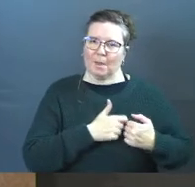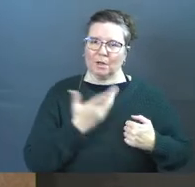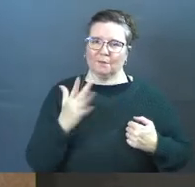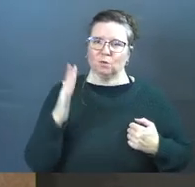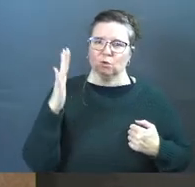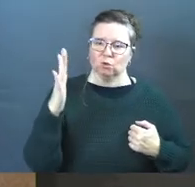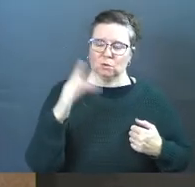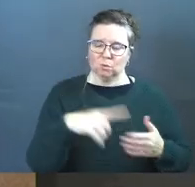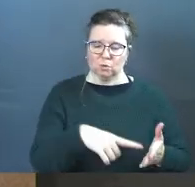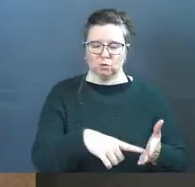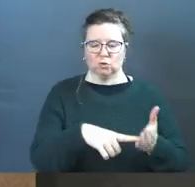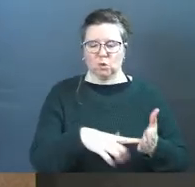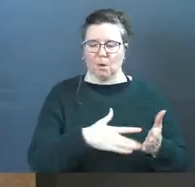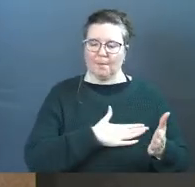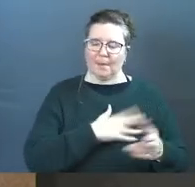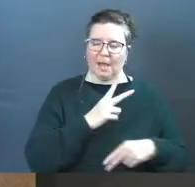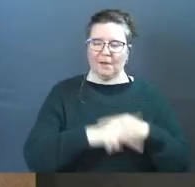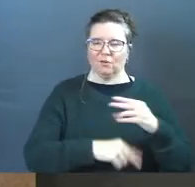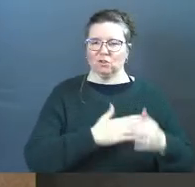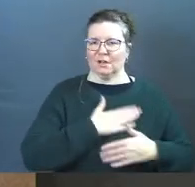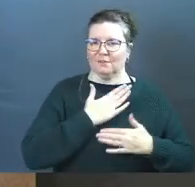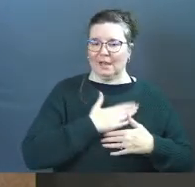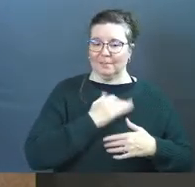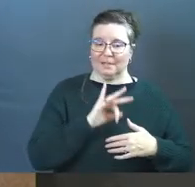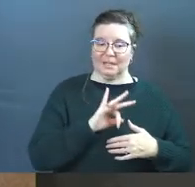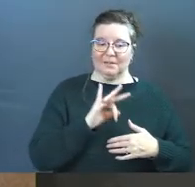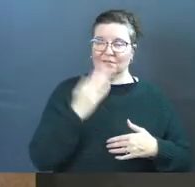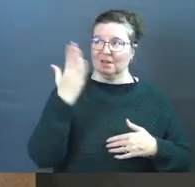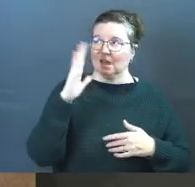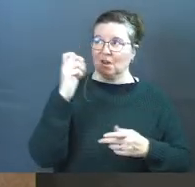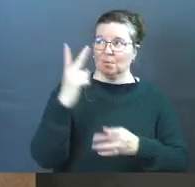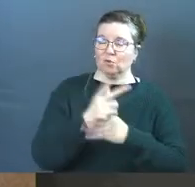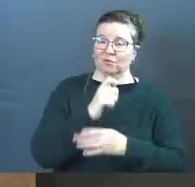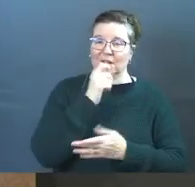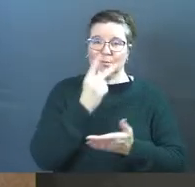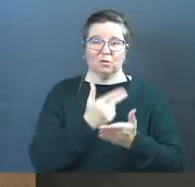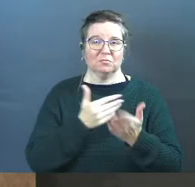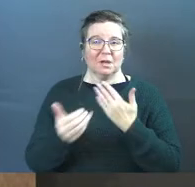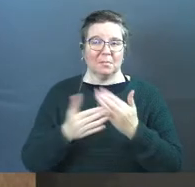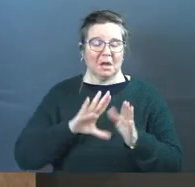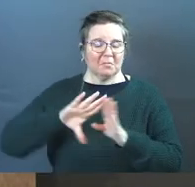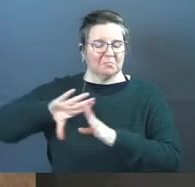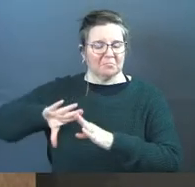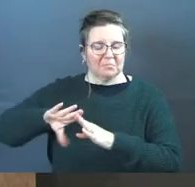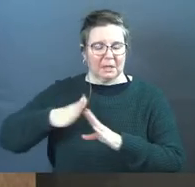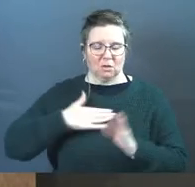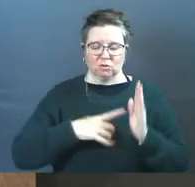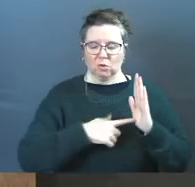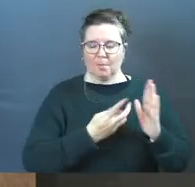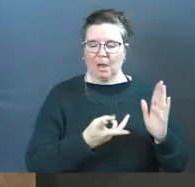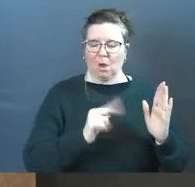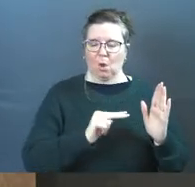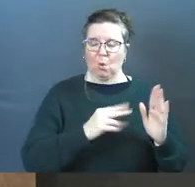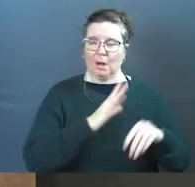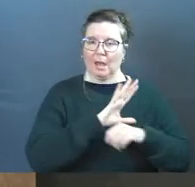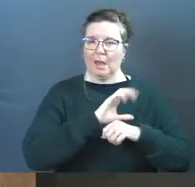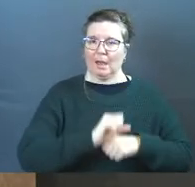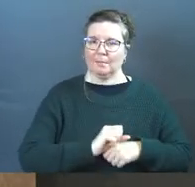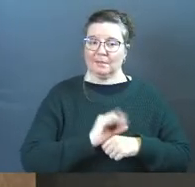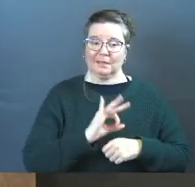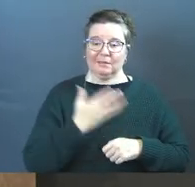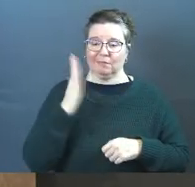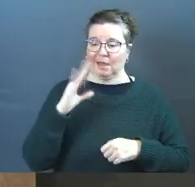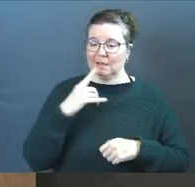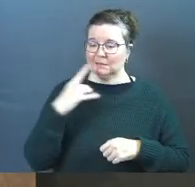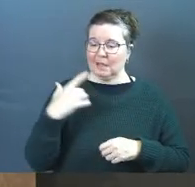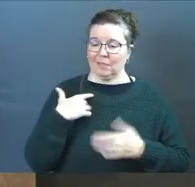will showcase my version of happiness whether or not God approves it'll showcase my own habits whether